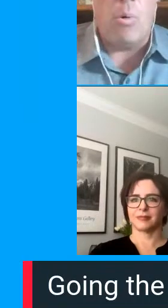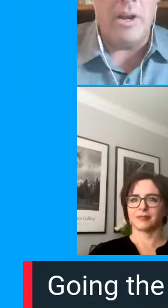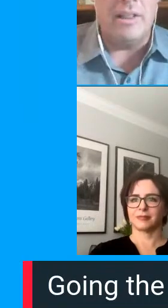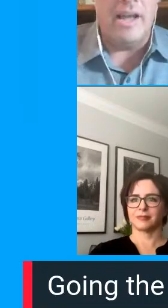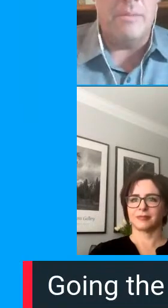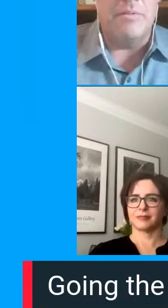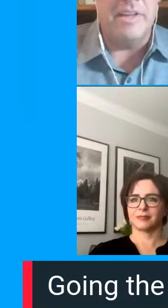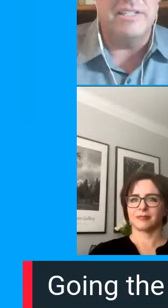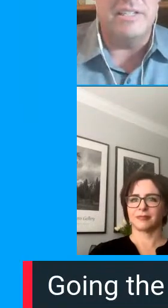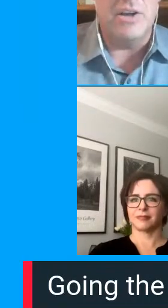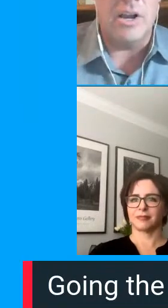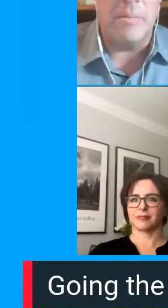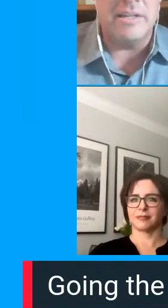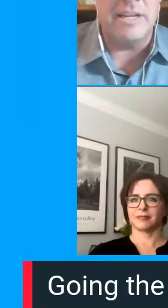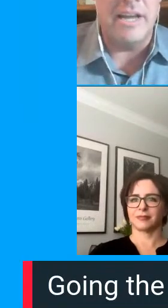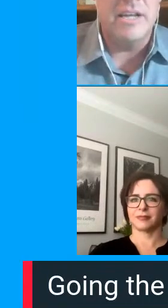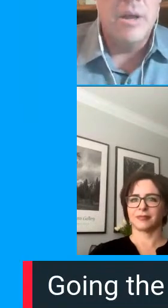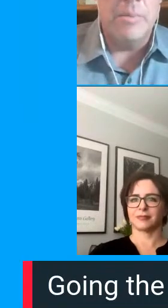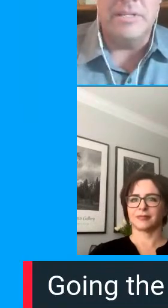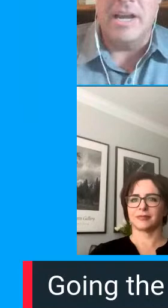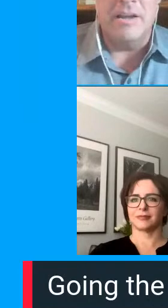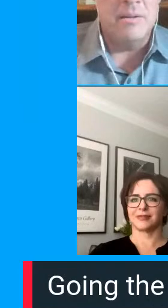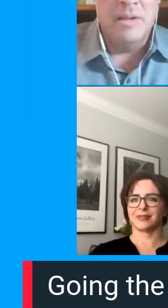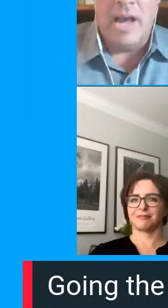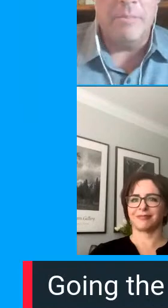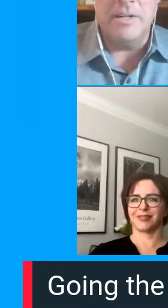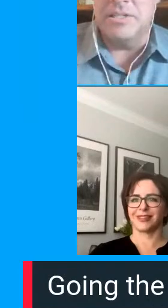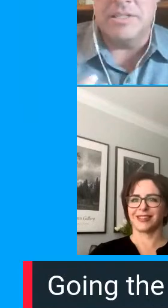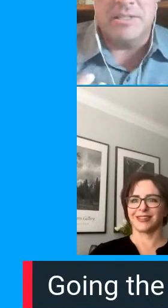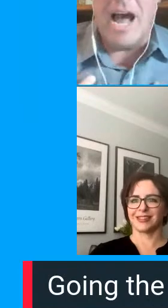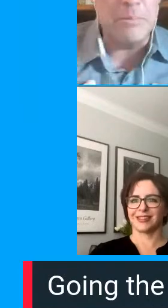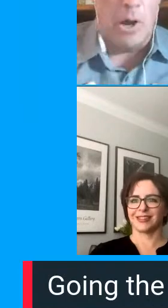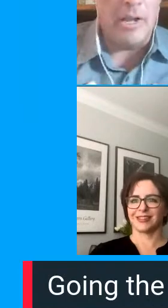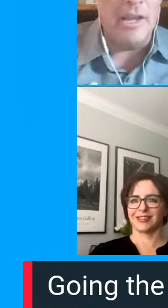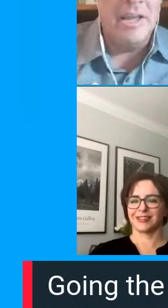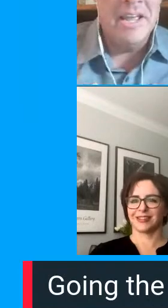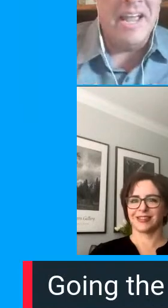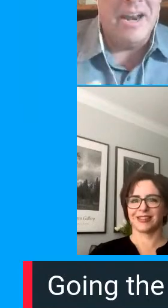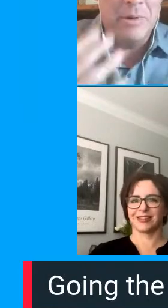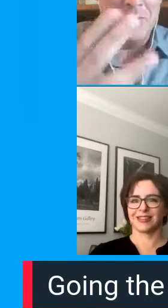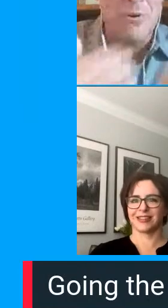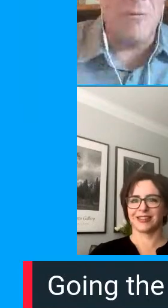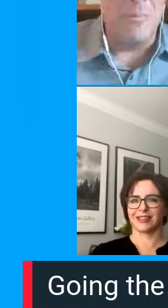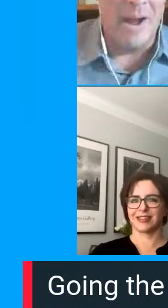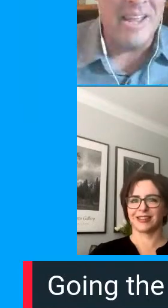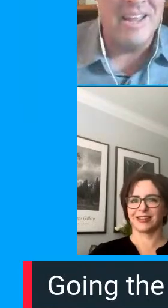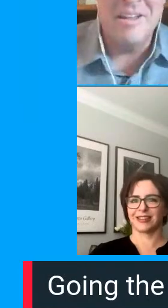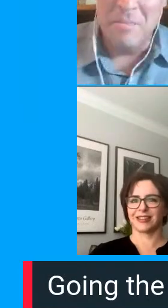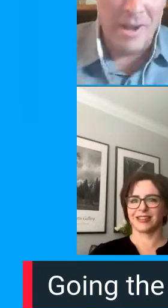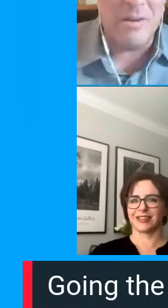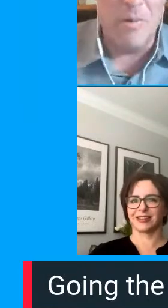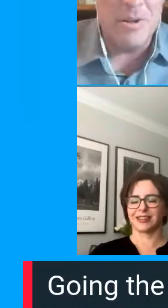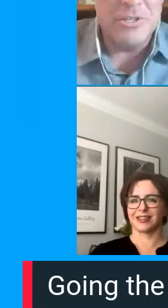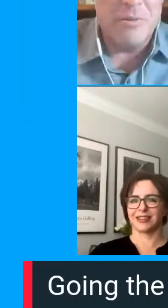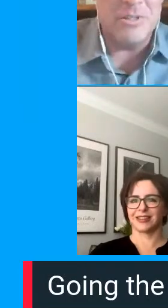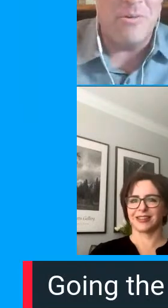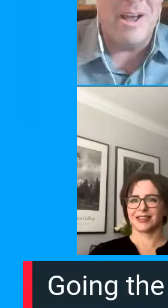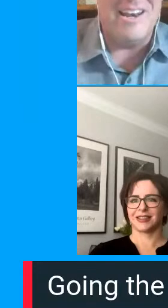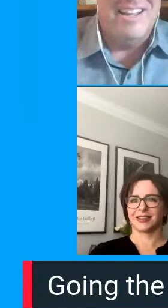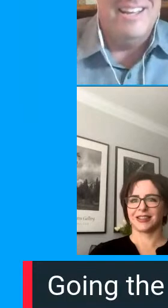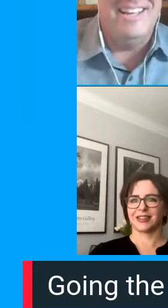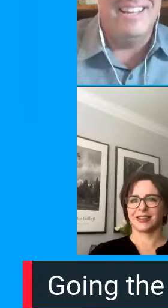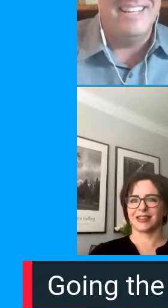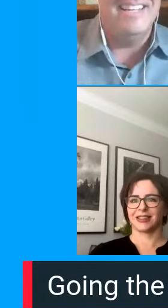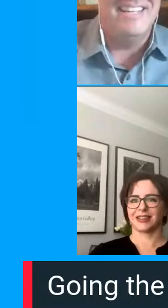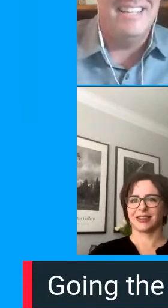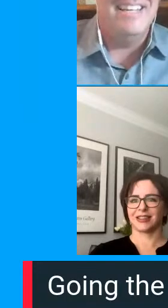they've got quite a lineup of things to talk about tonight but uh i'm going to just stop talking and i'm going to turn it over to mike mike why you share what's